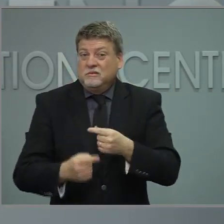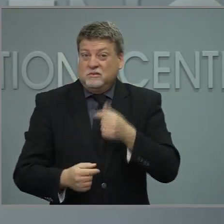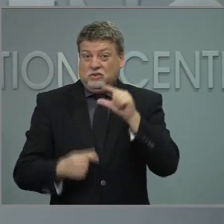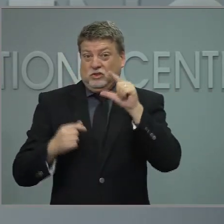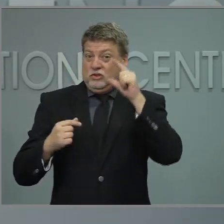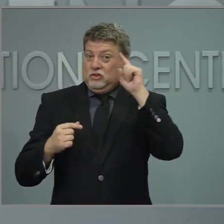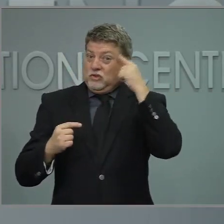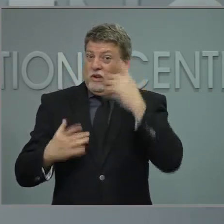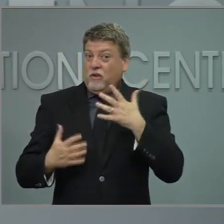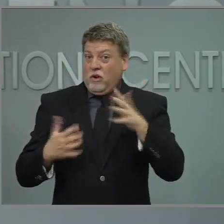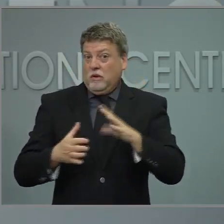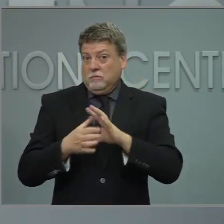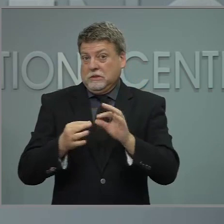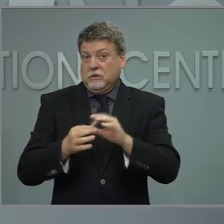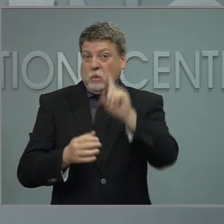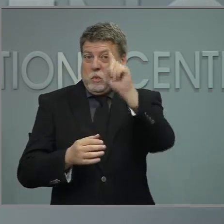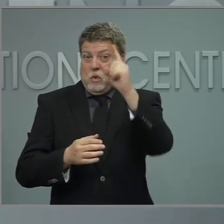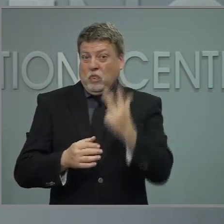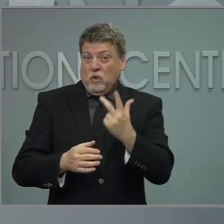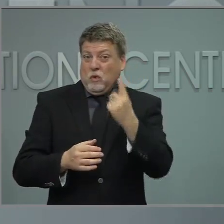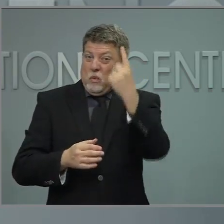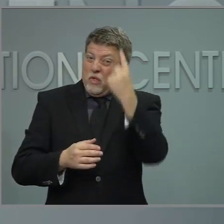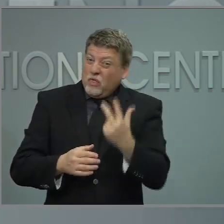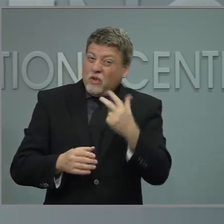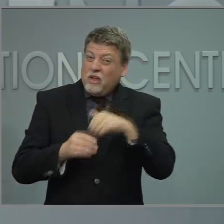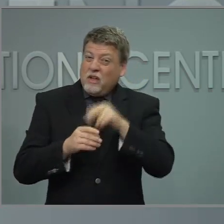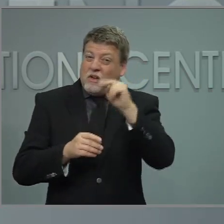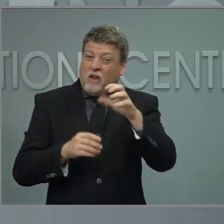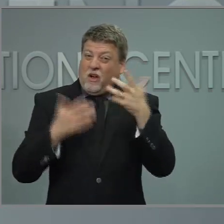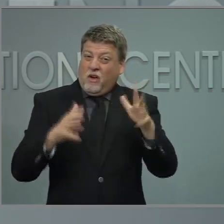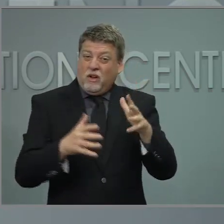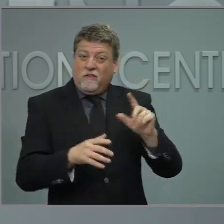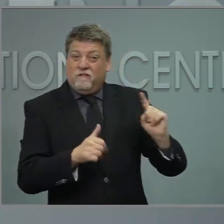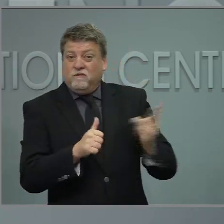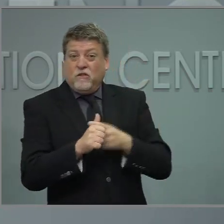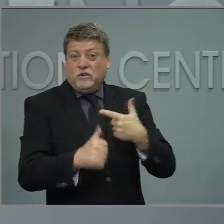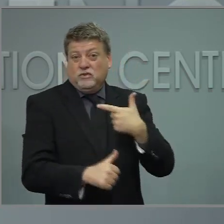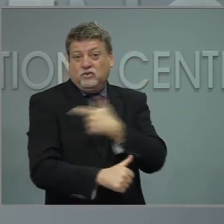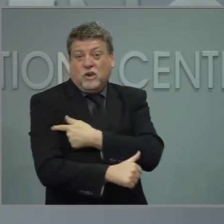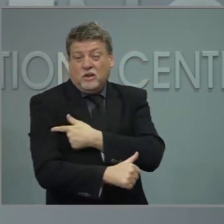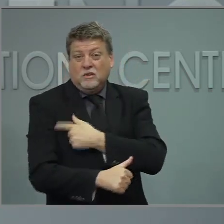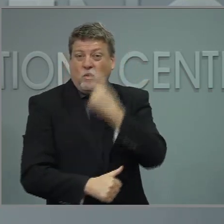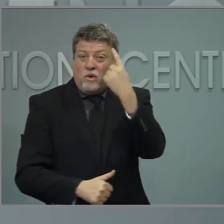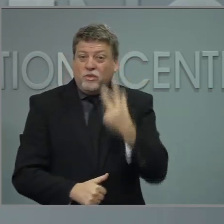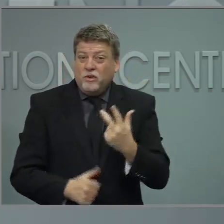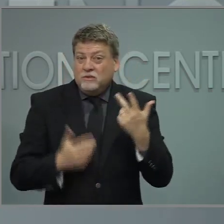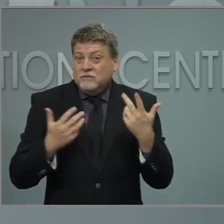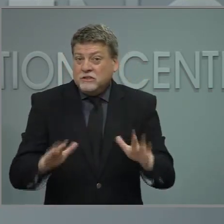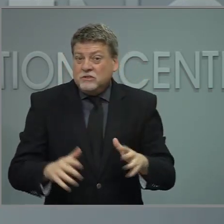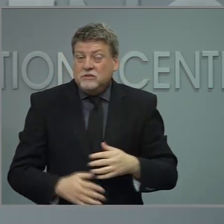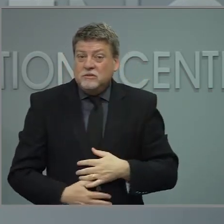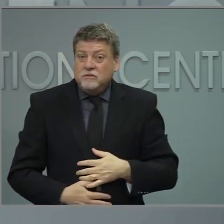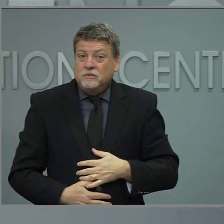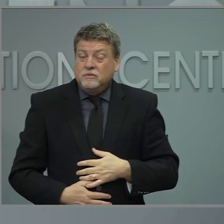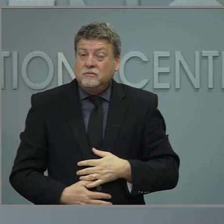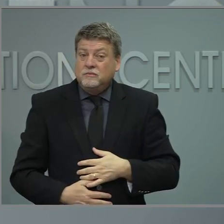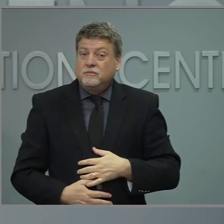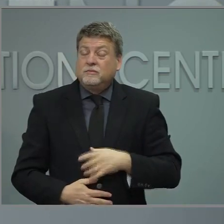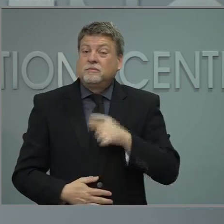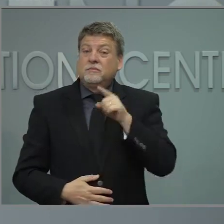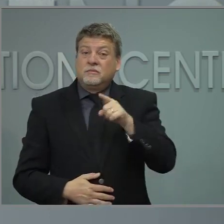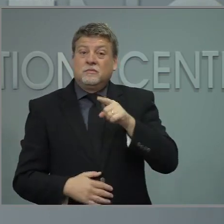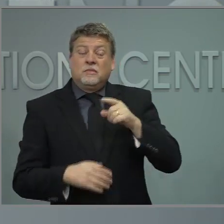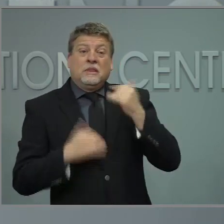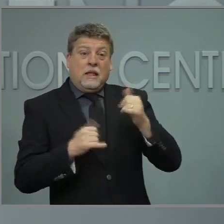of adults overall in North Carolina have already gotten at least one vaccine. And if you look at those who are